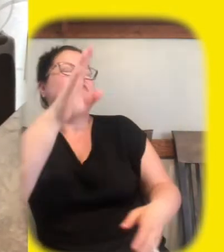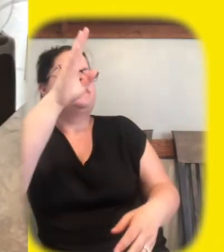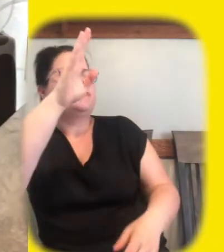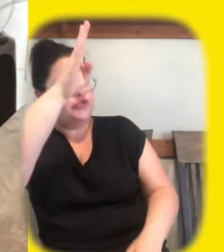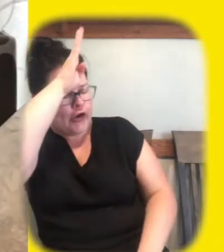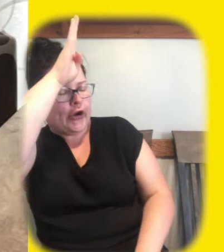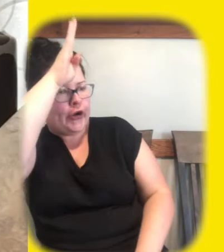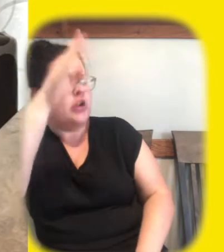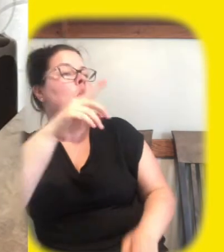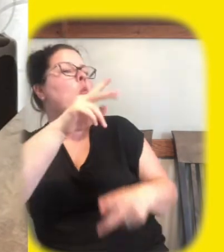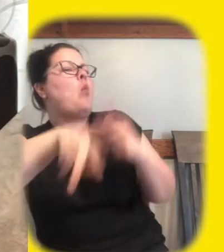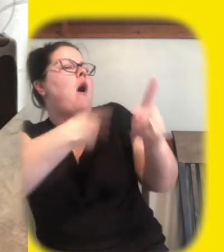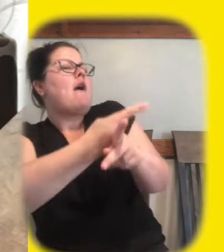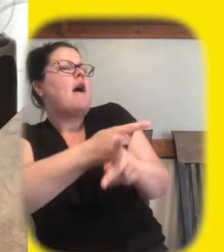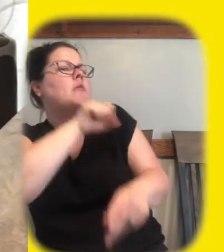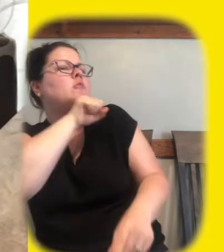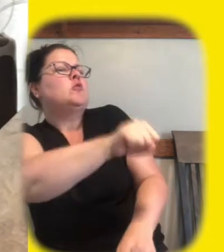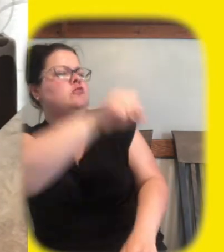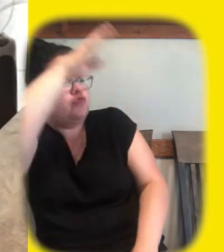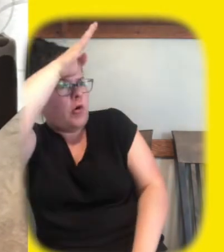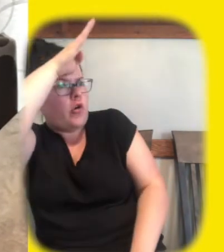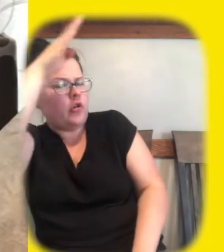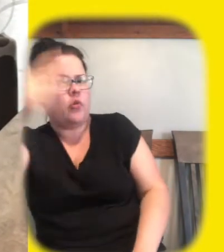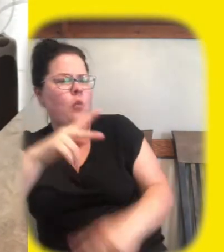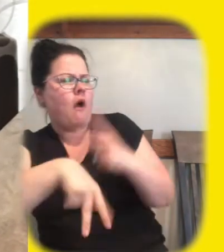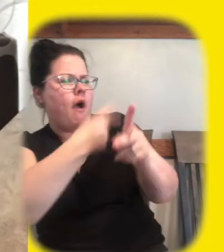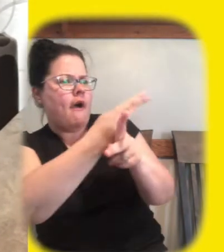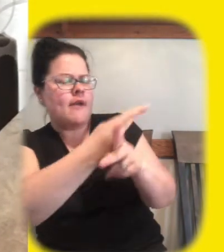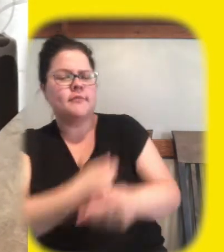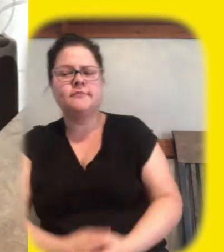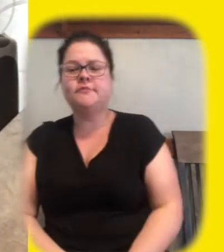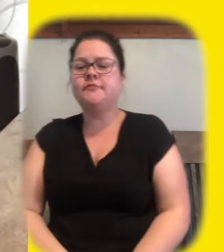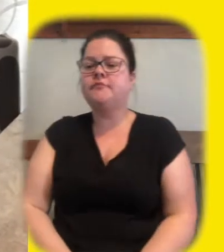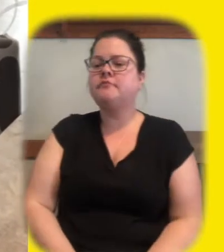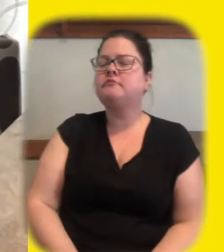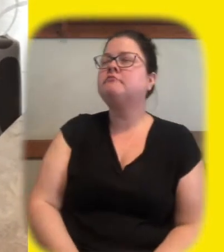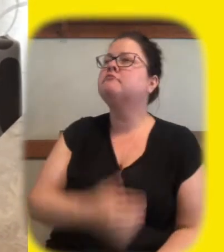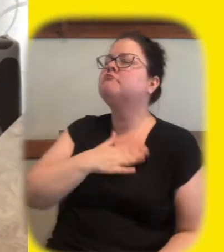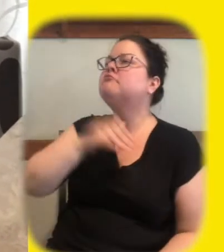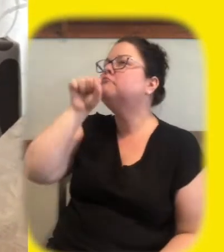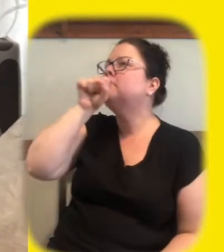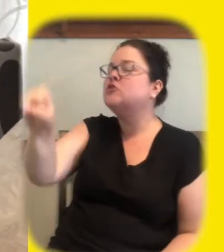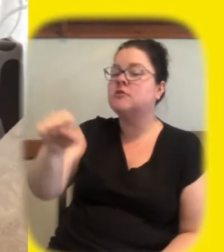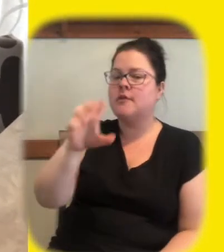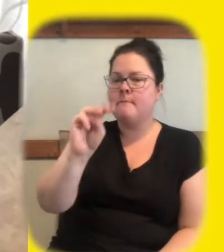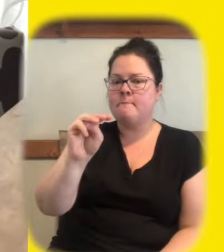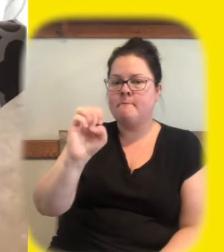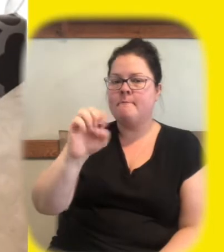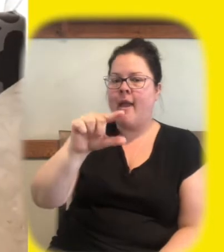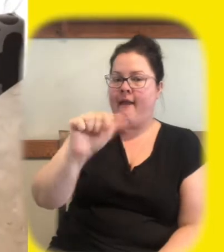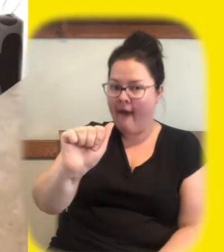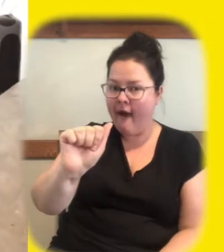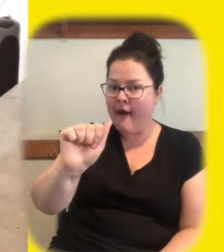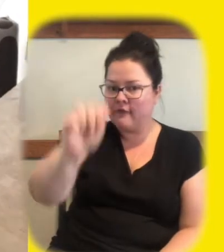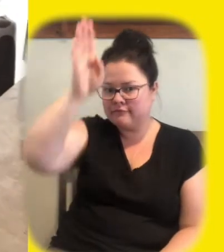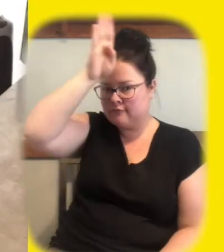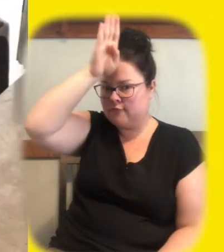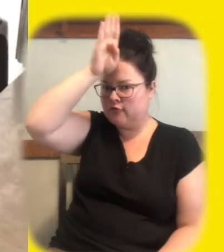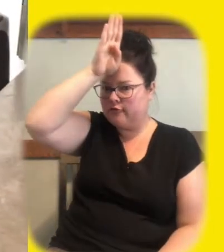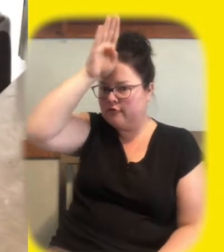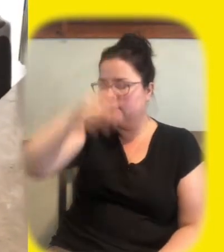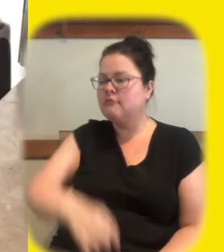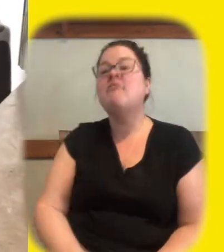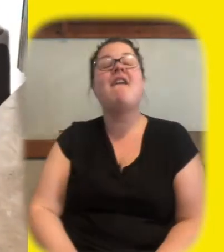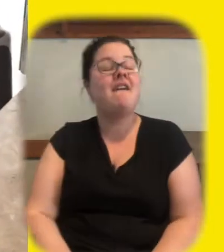sharks sorry what is your favorite type of shark um my favorite type of shark is a mango shark